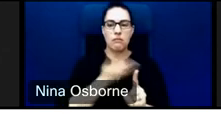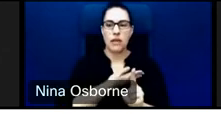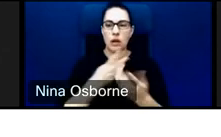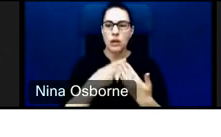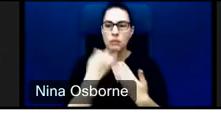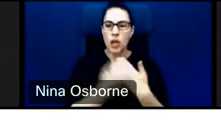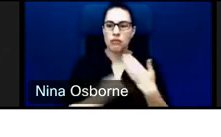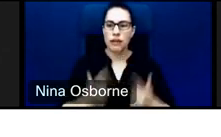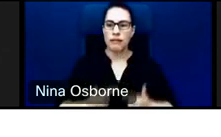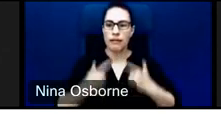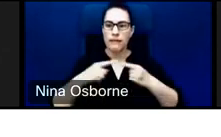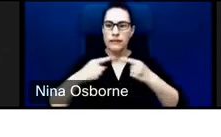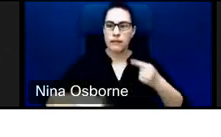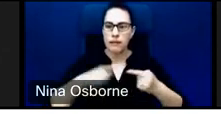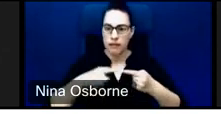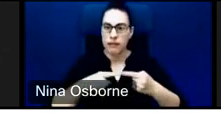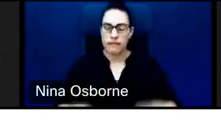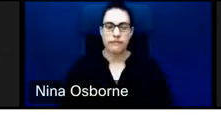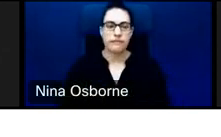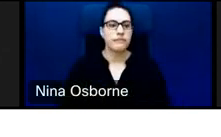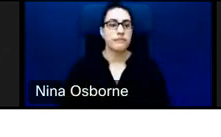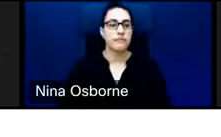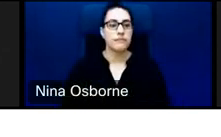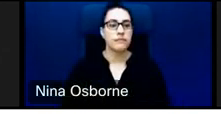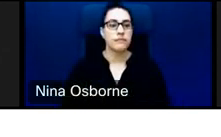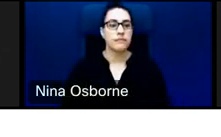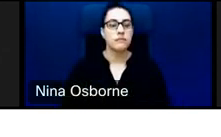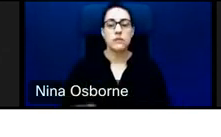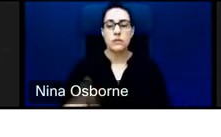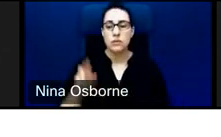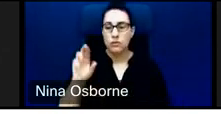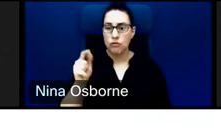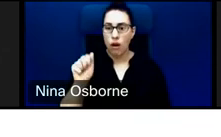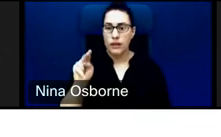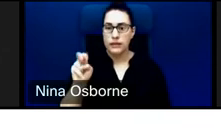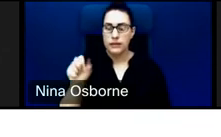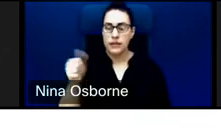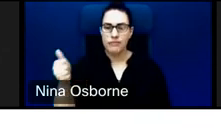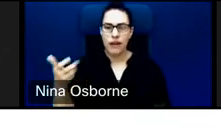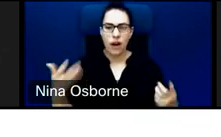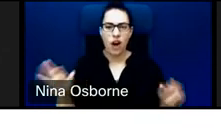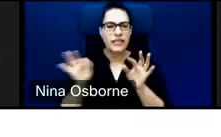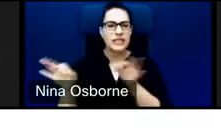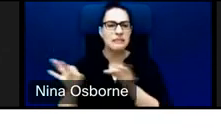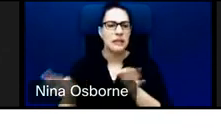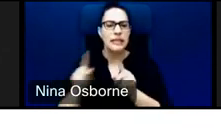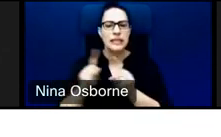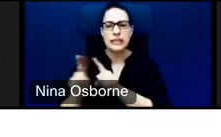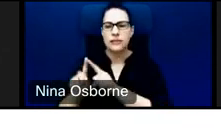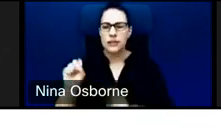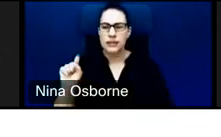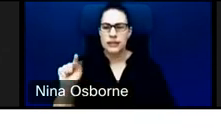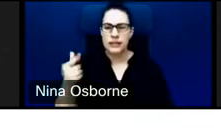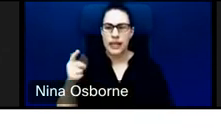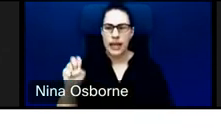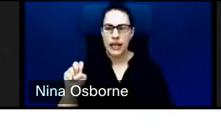familiar to the stages that Roxanne spoke about earlier. But what we really want to show is how development